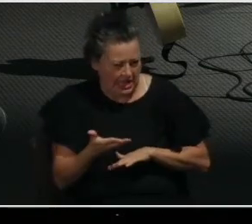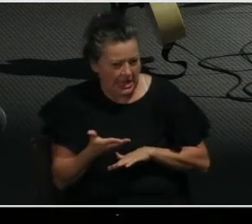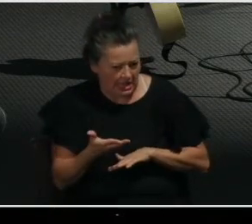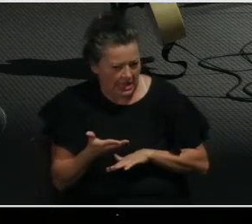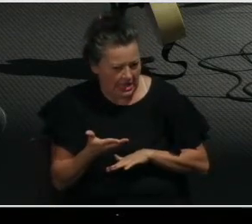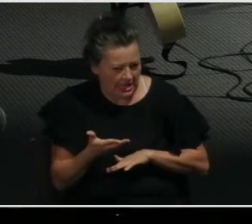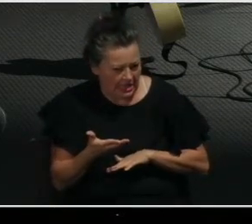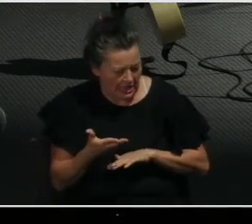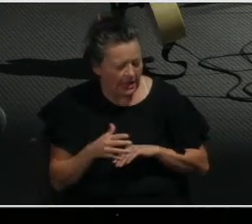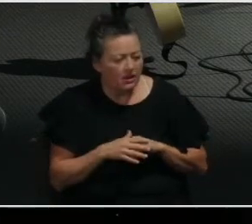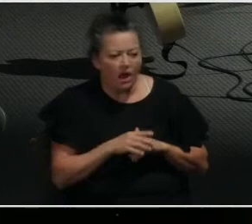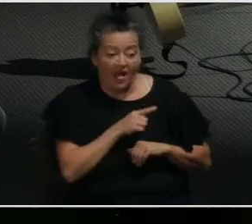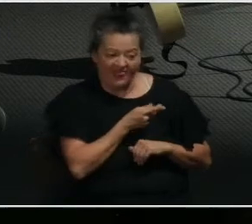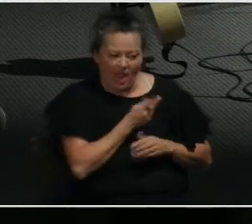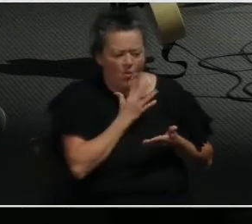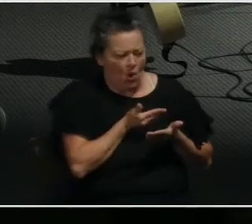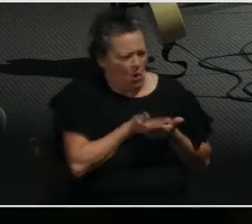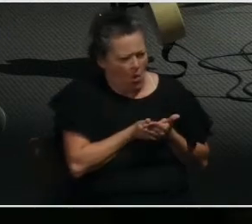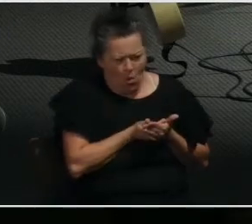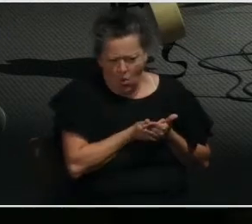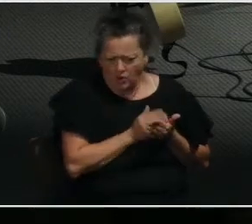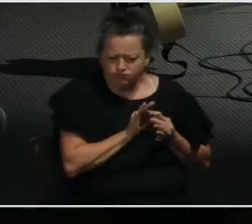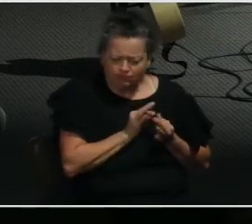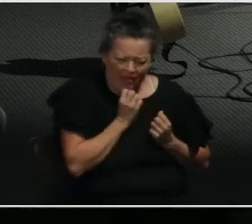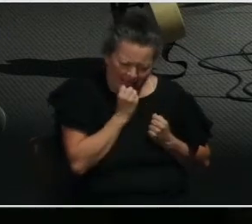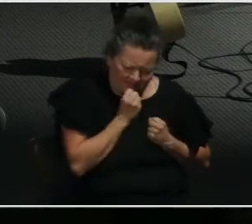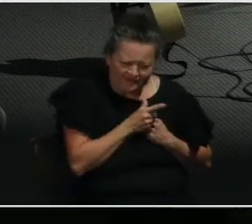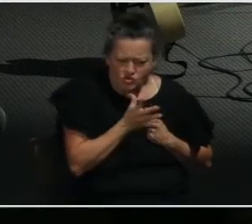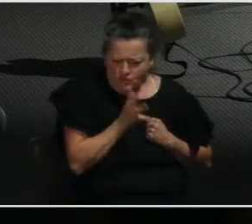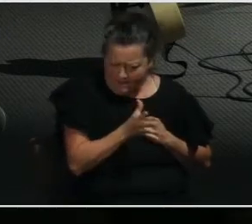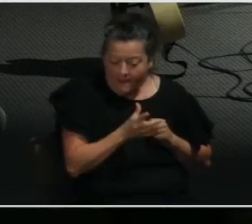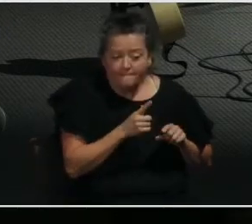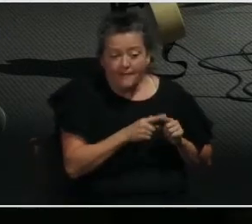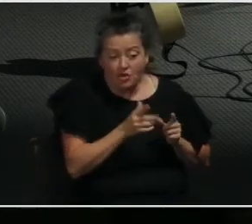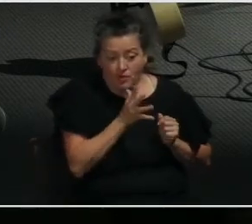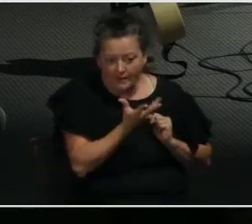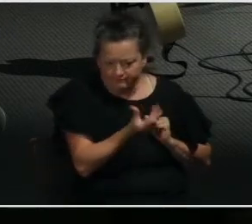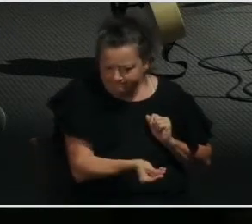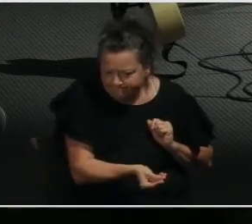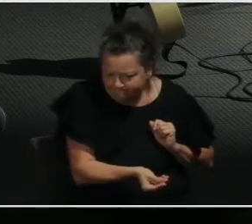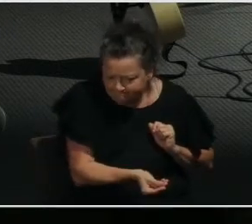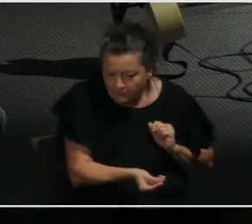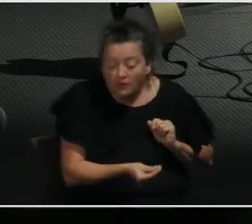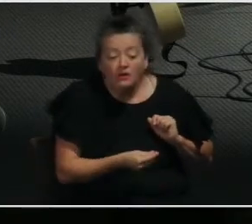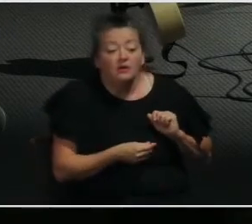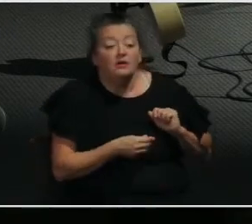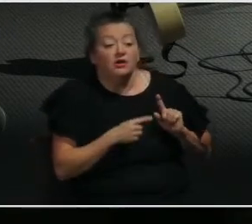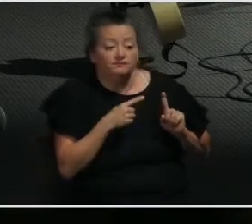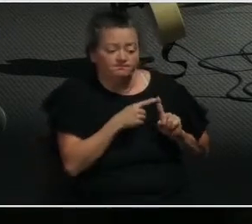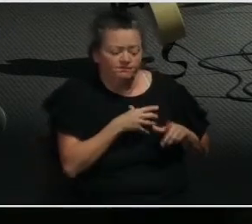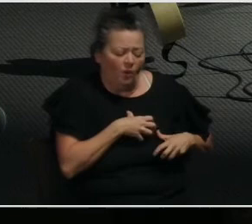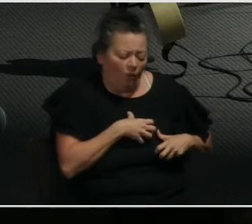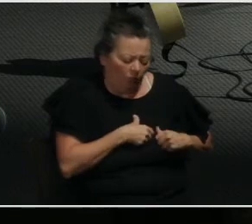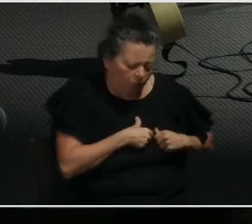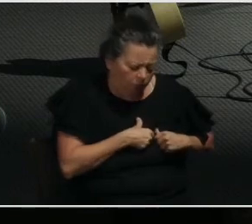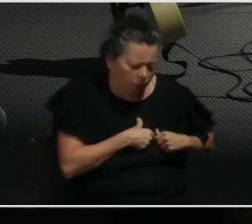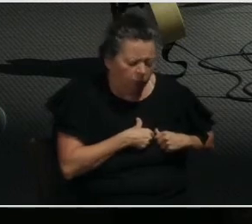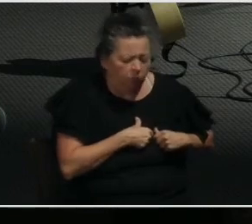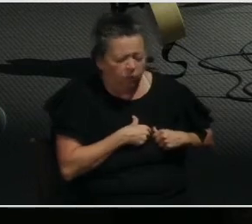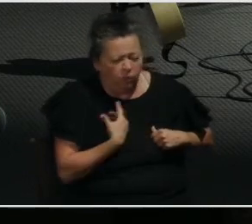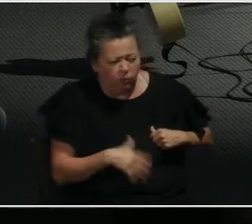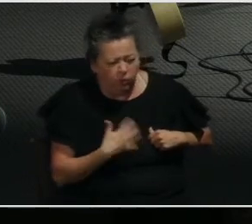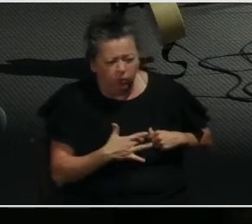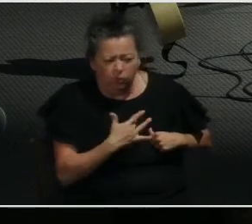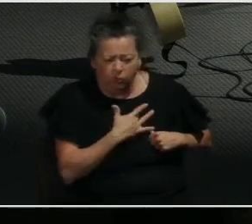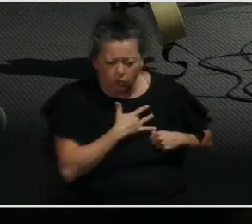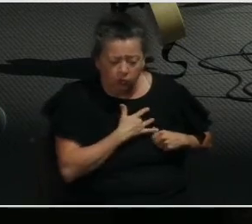So obviously there was pain and it hurt. Yet in a conversation a few months later,